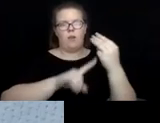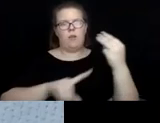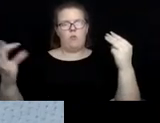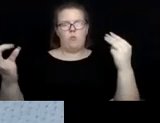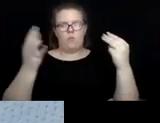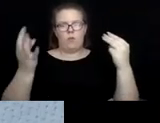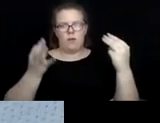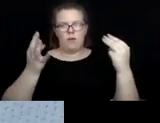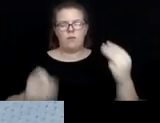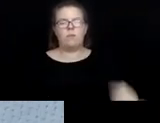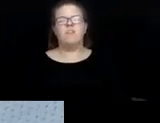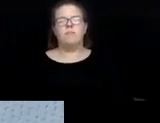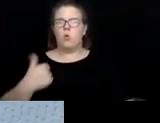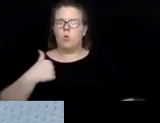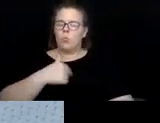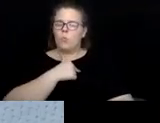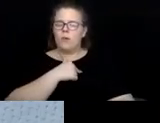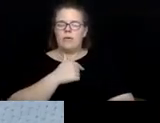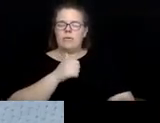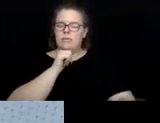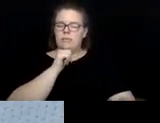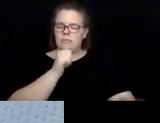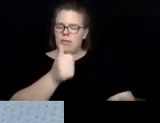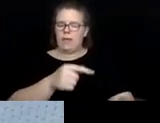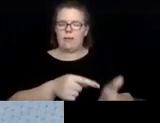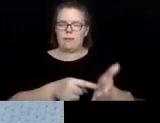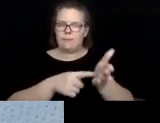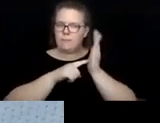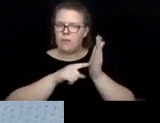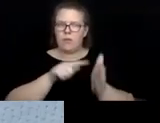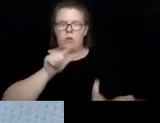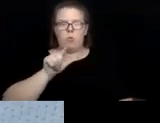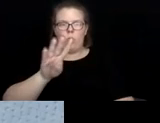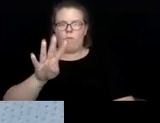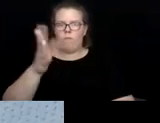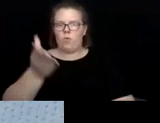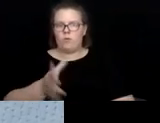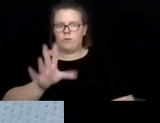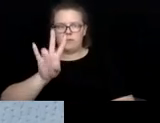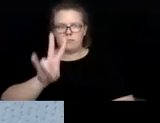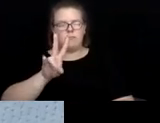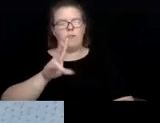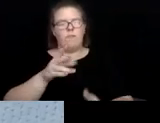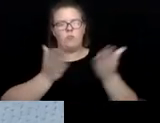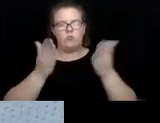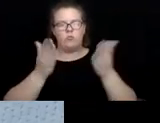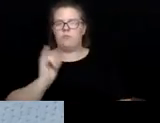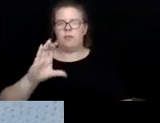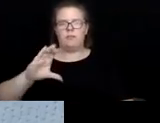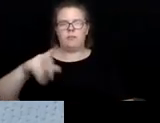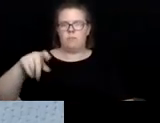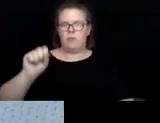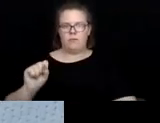Friday. We are not a mandated 24 hour service like child protective